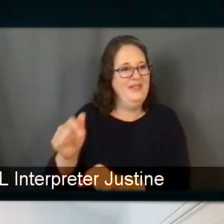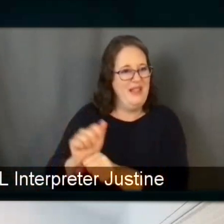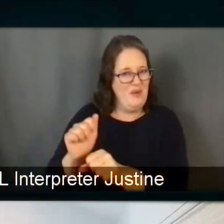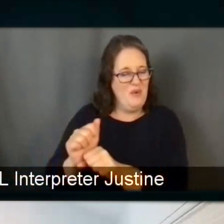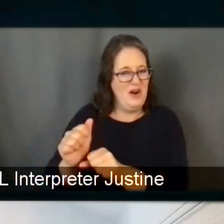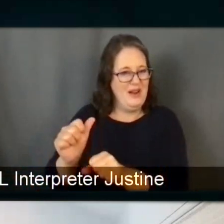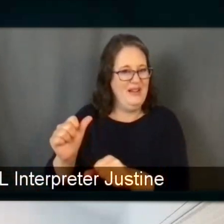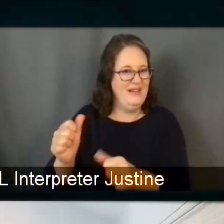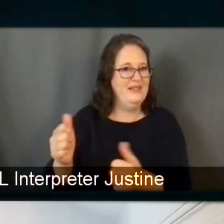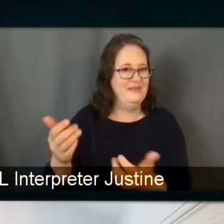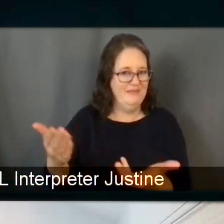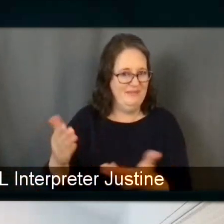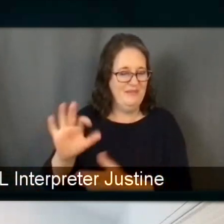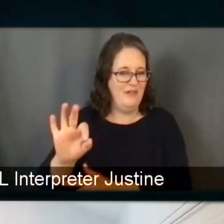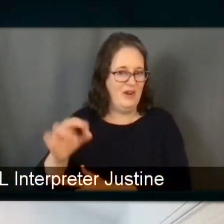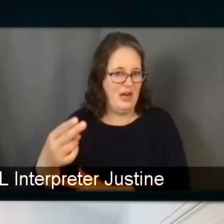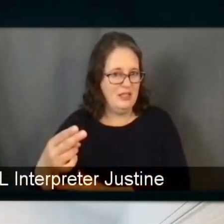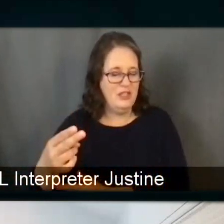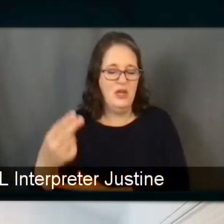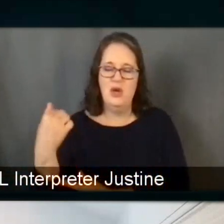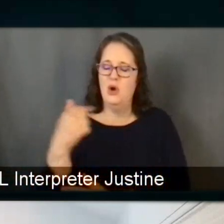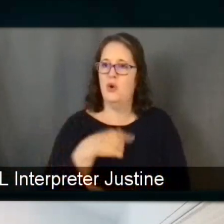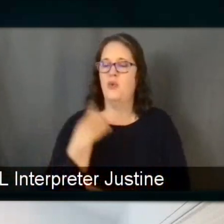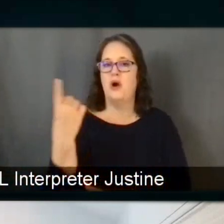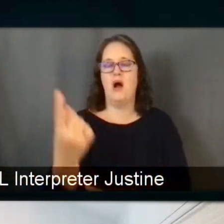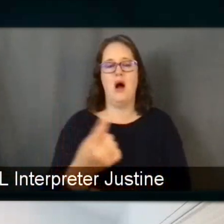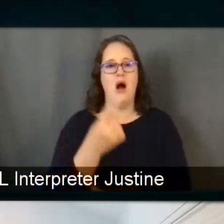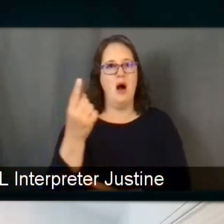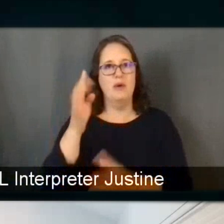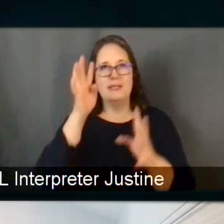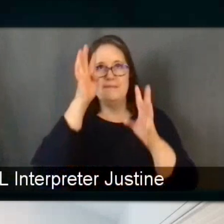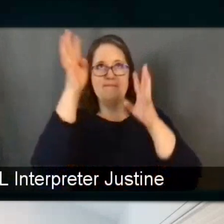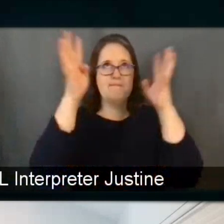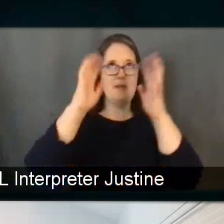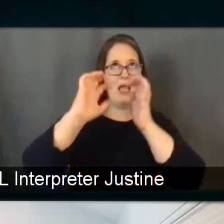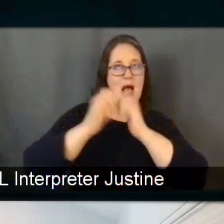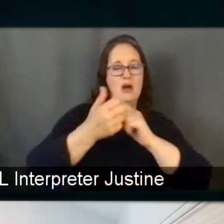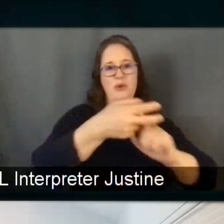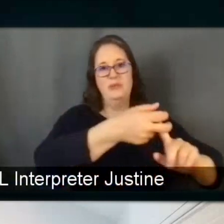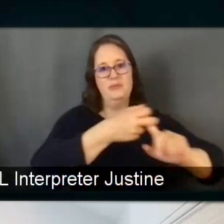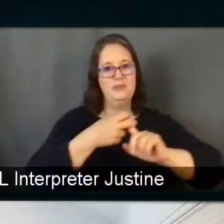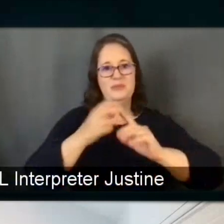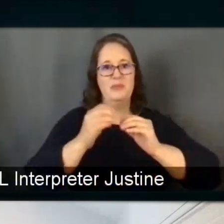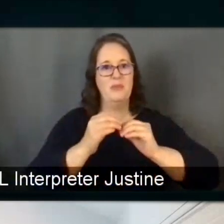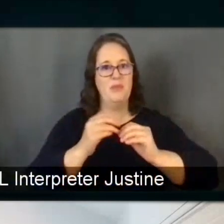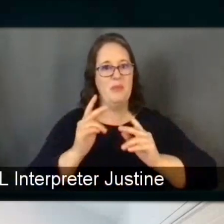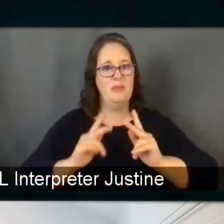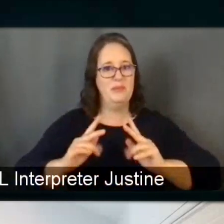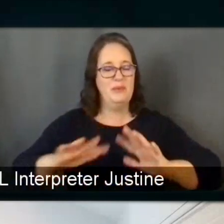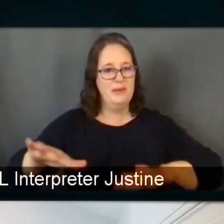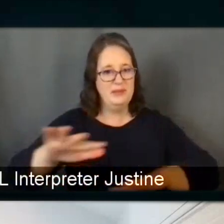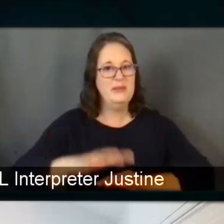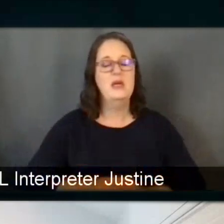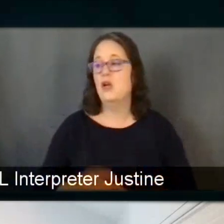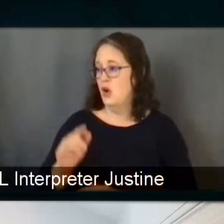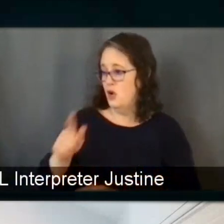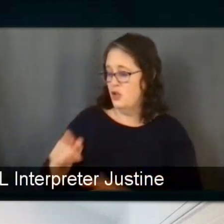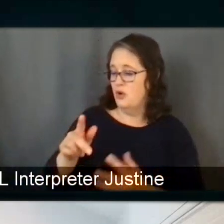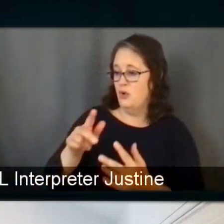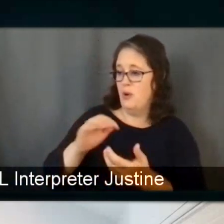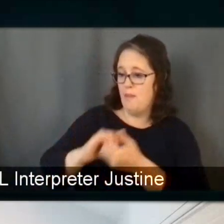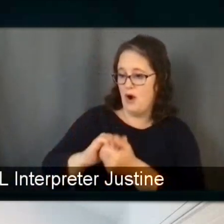thinking about how we bring in some of the young. And Jeannie, the second part of that is, are you partnering with any local school districts? Yeah. Yes.